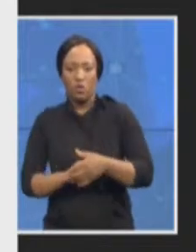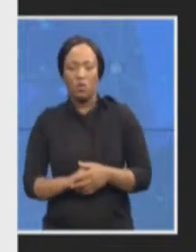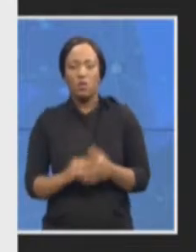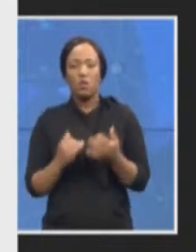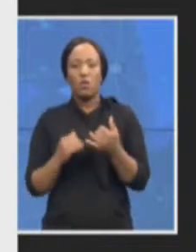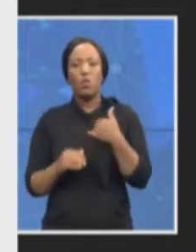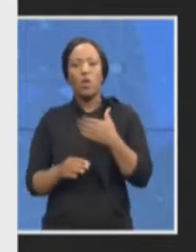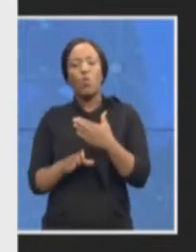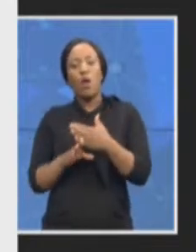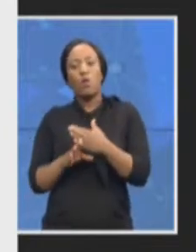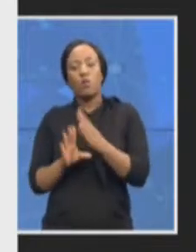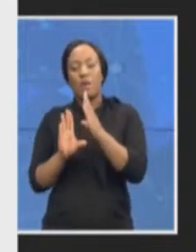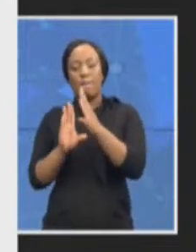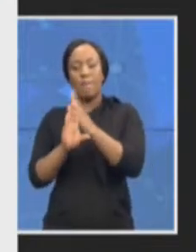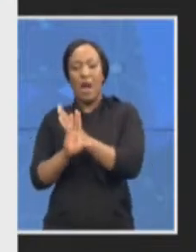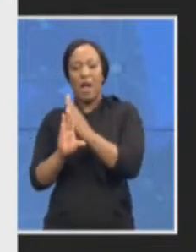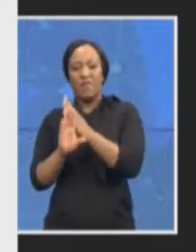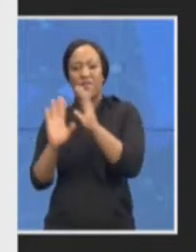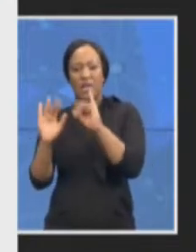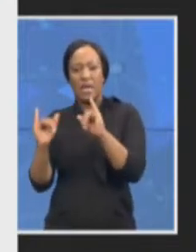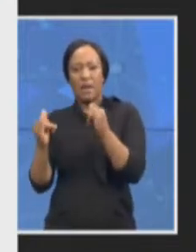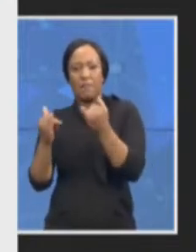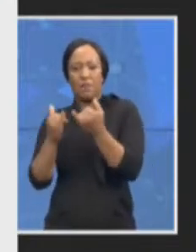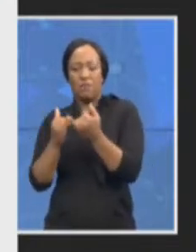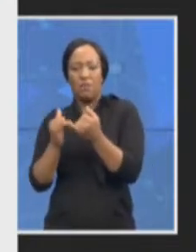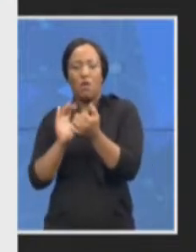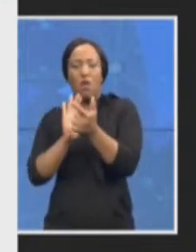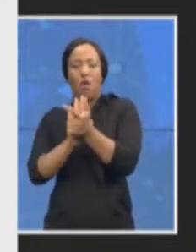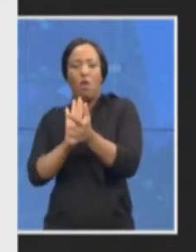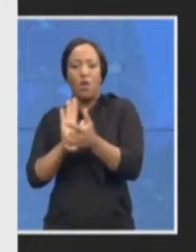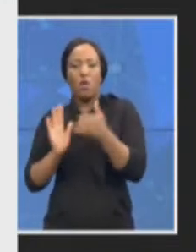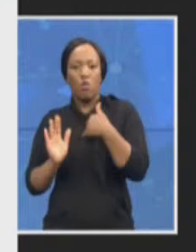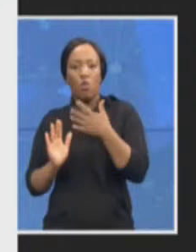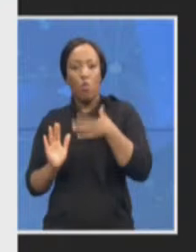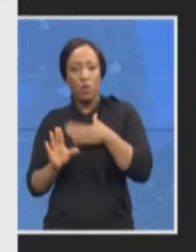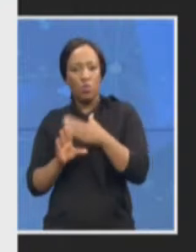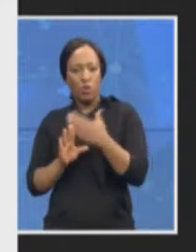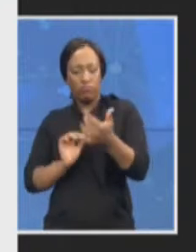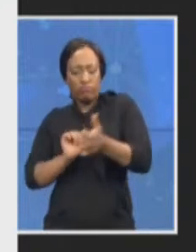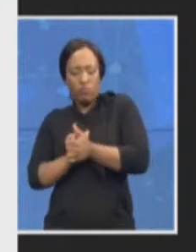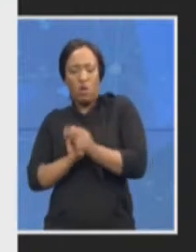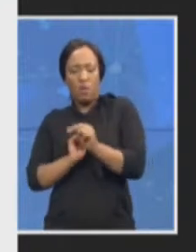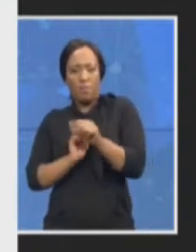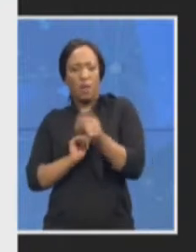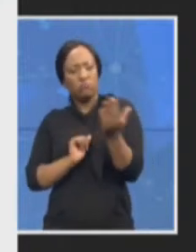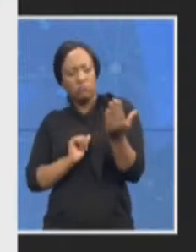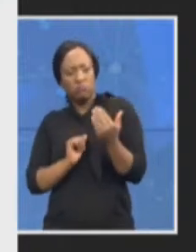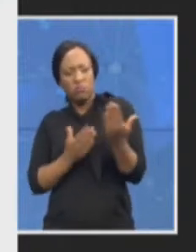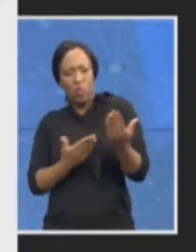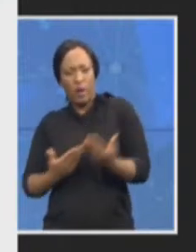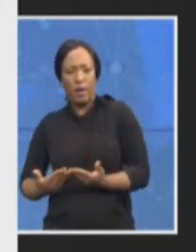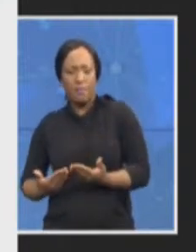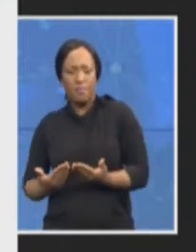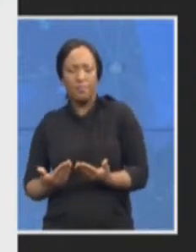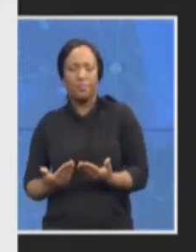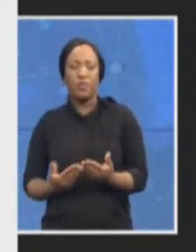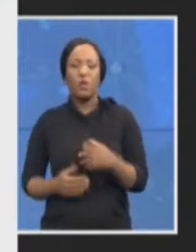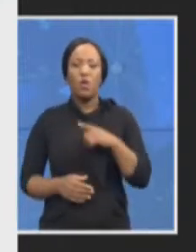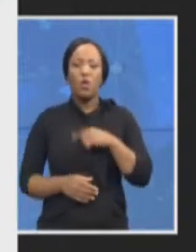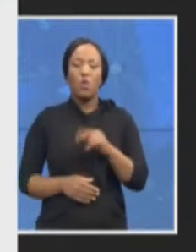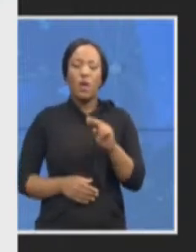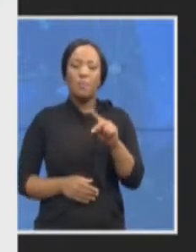who want to work with the MPA are welcome to come and from time to time the MPA employs lawyers in terms of section 38